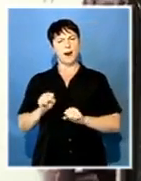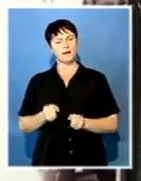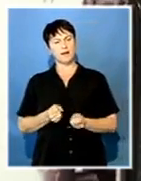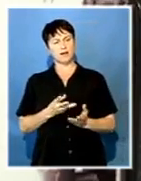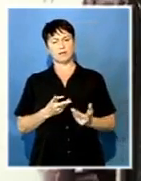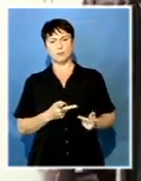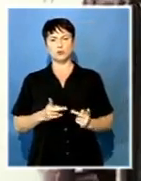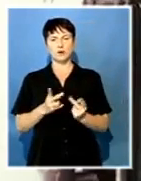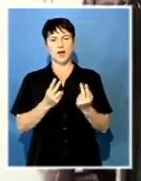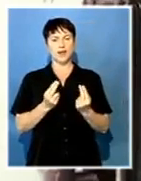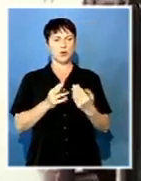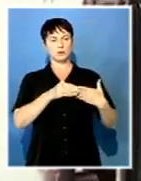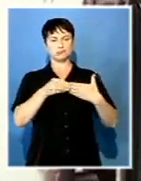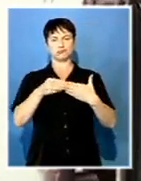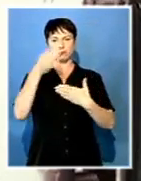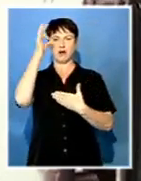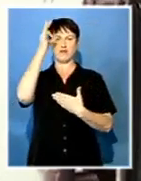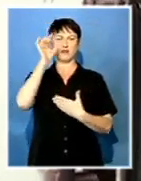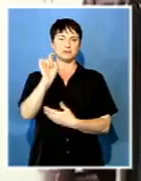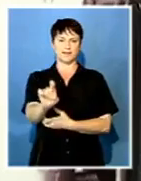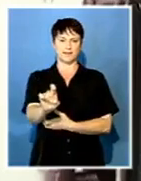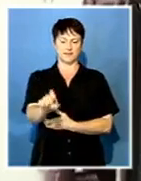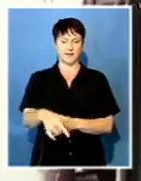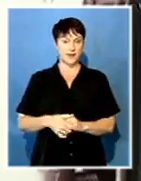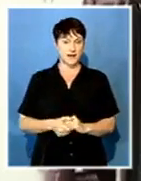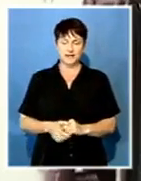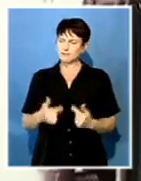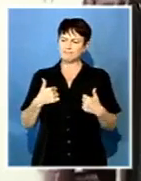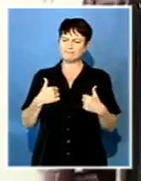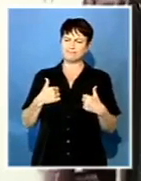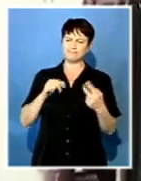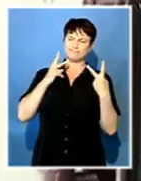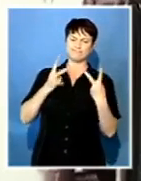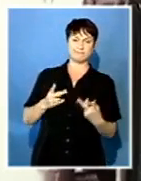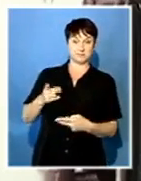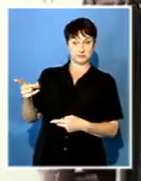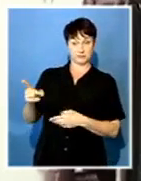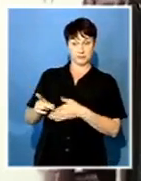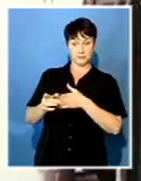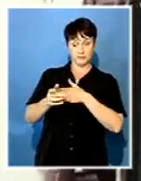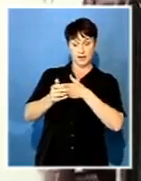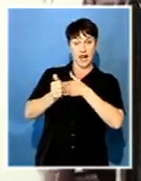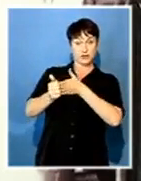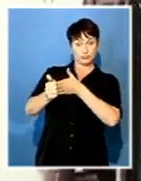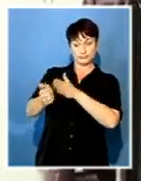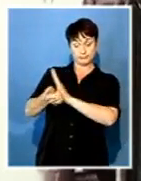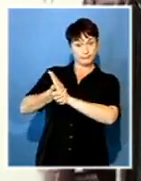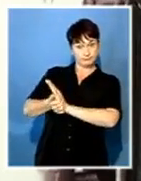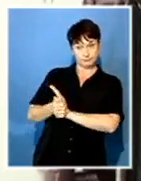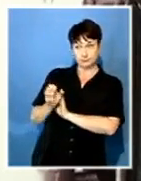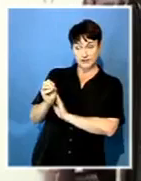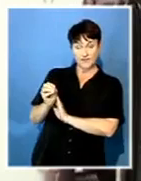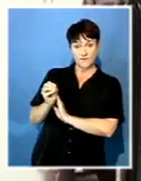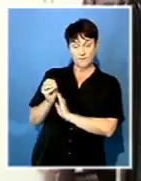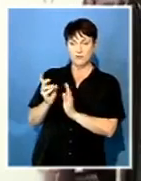collective at government level. We no longer believe his leadership abilities, and we shall